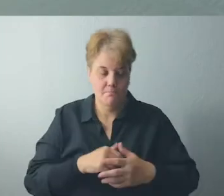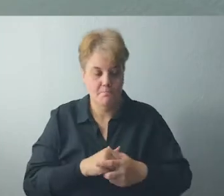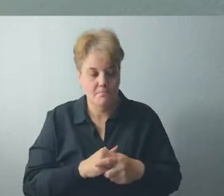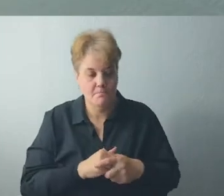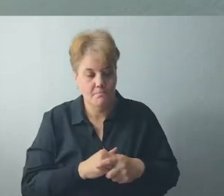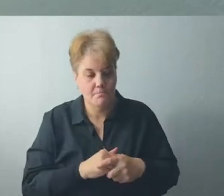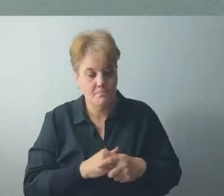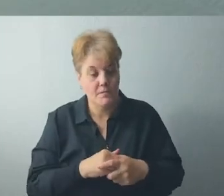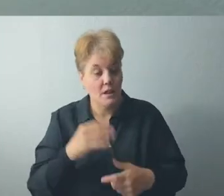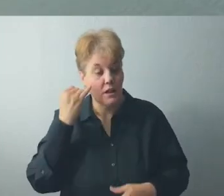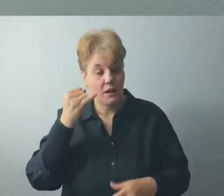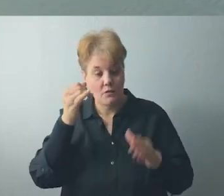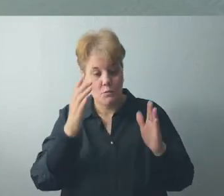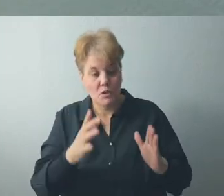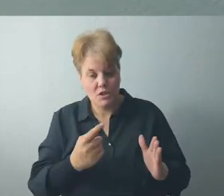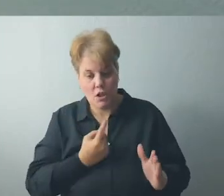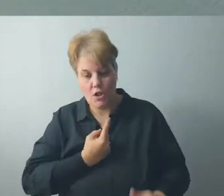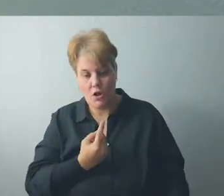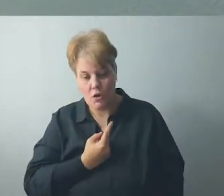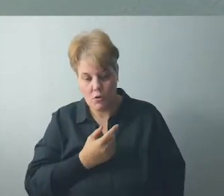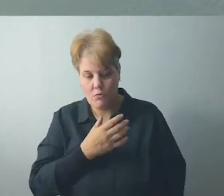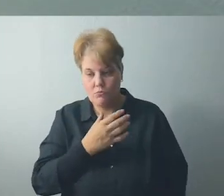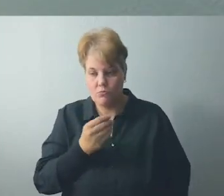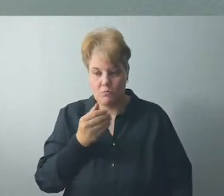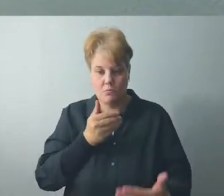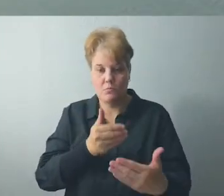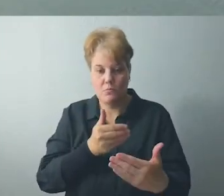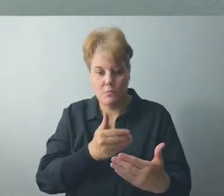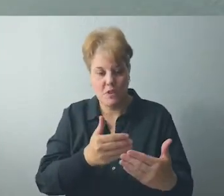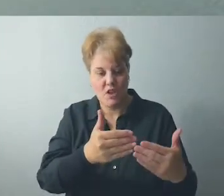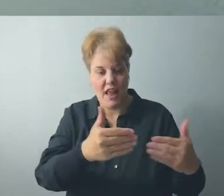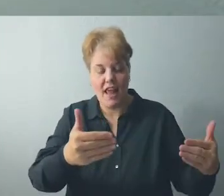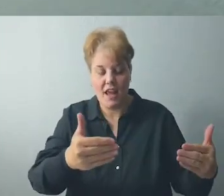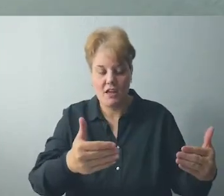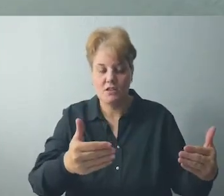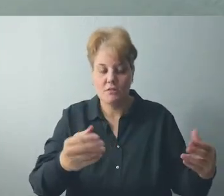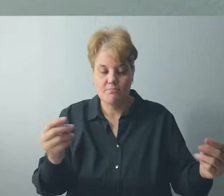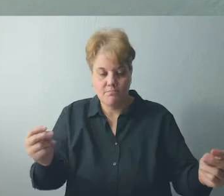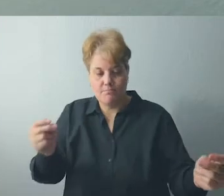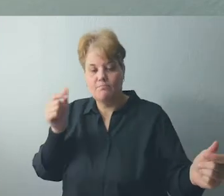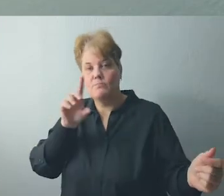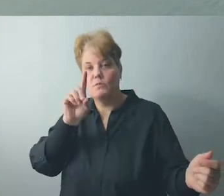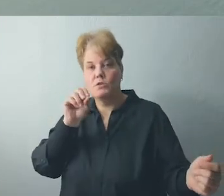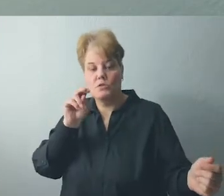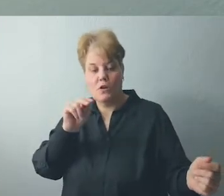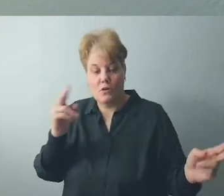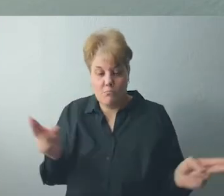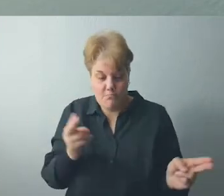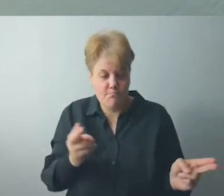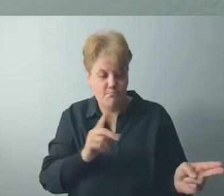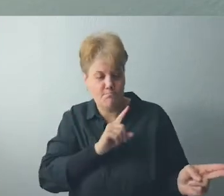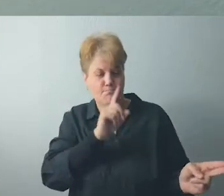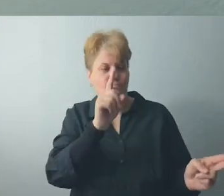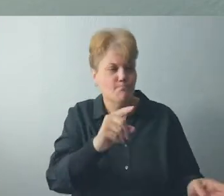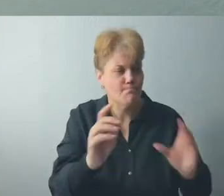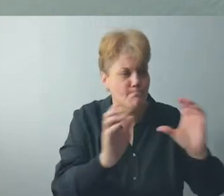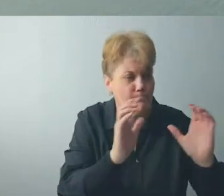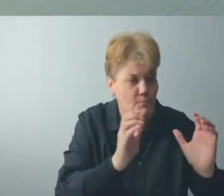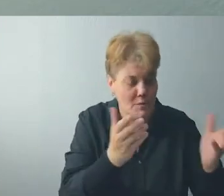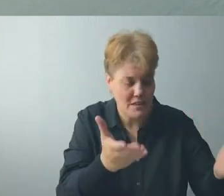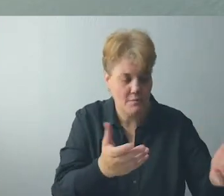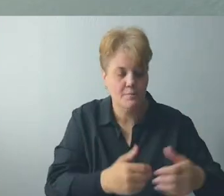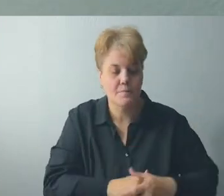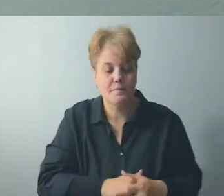close to the edge. If he notices this, he rushes out of his house to interact with that person. A news